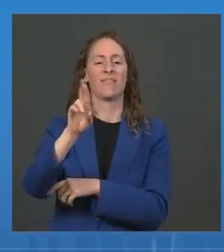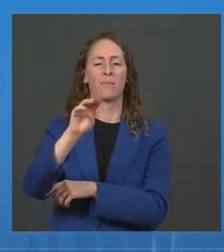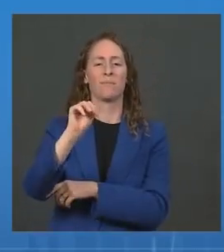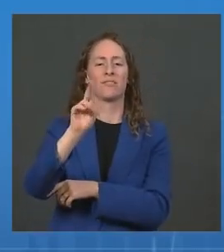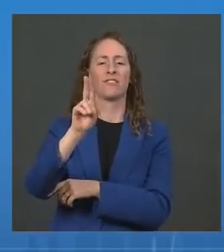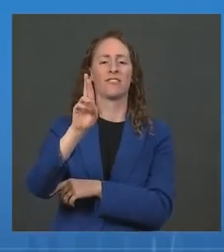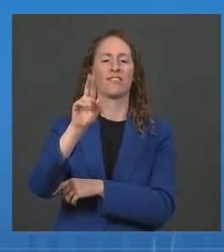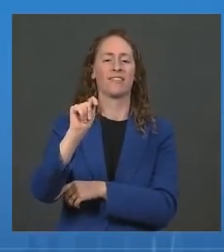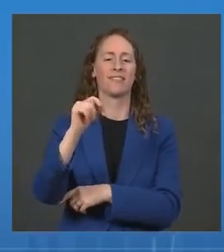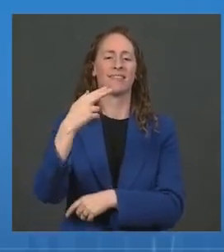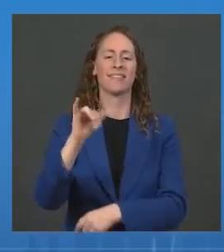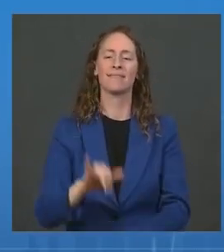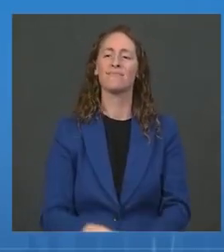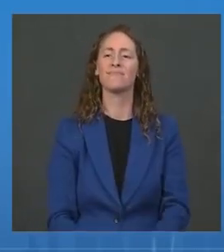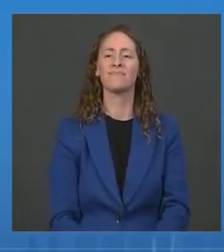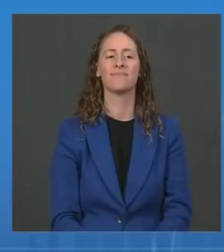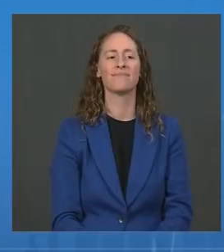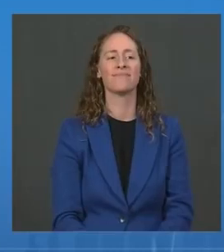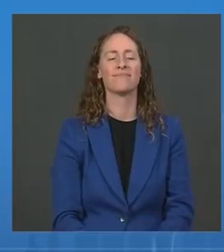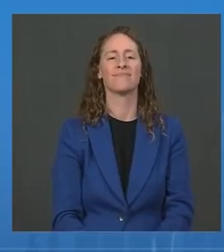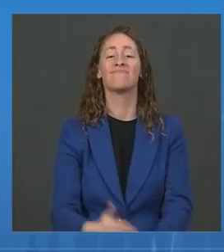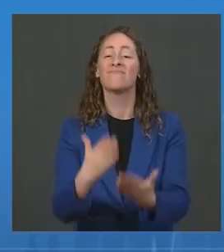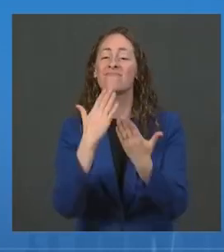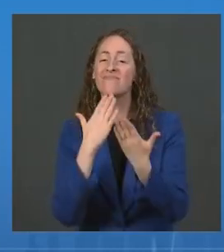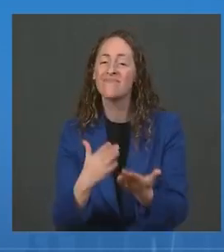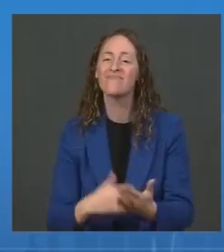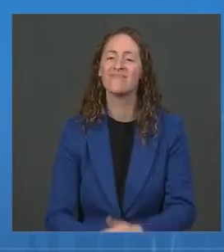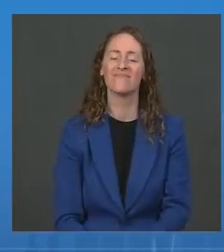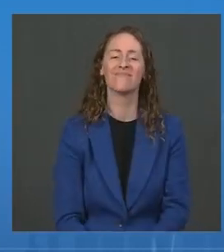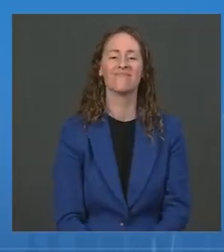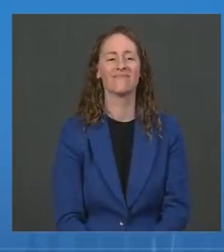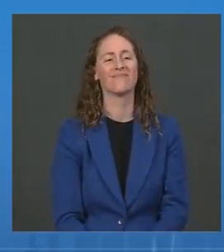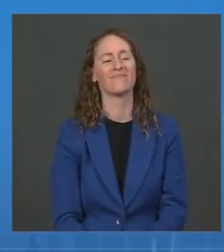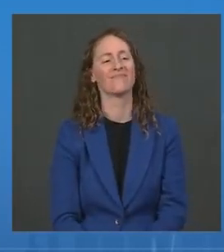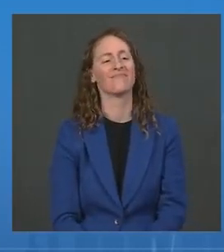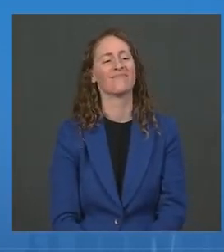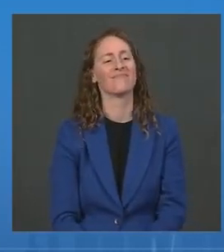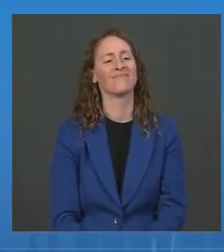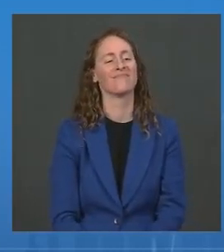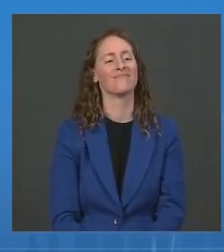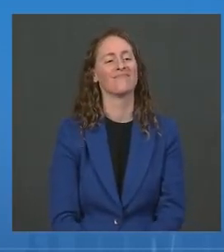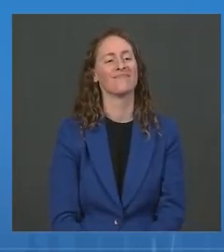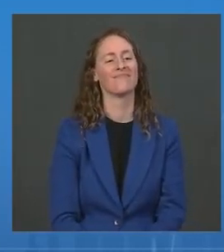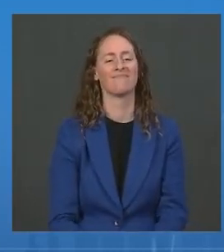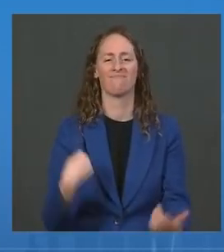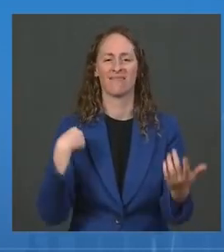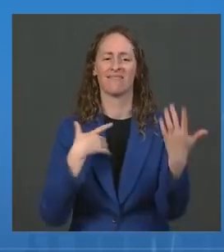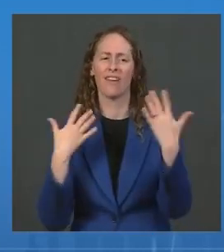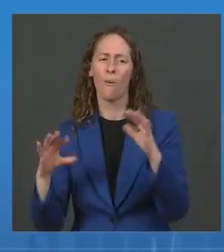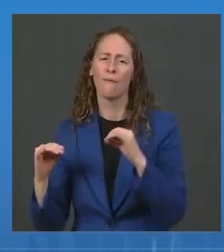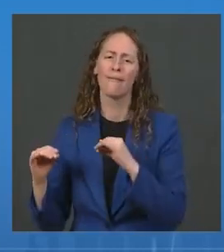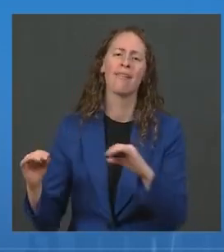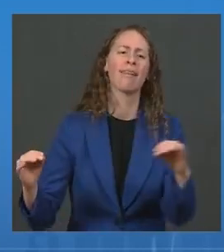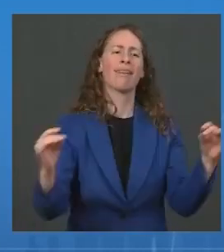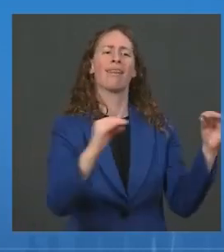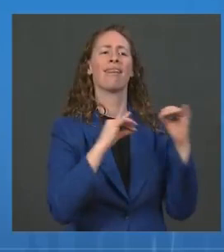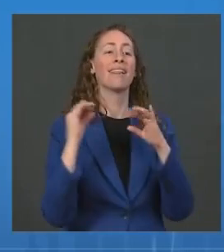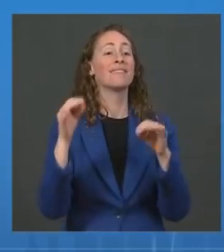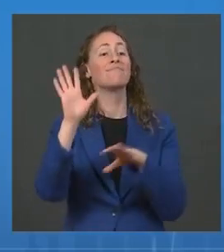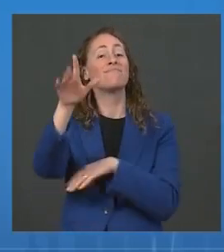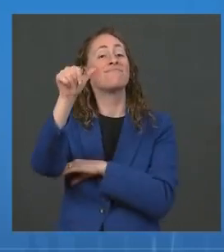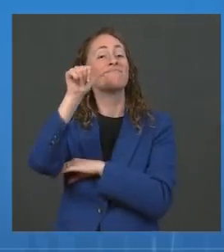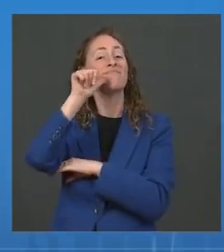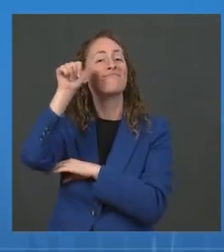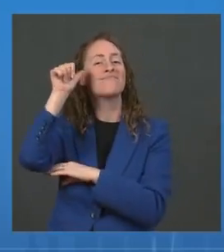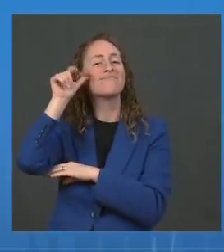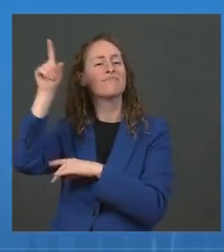Dr. Well, thank you so much, Dr. Fauci. As you've heard from all of us already, the Delta plan that the President announced yesterday is going